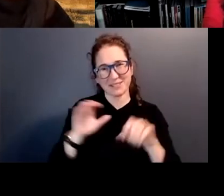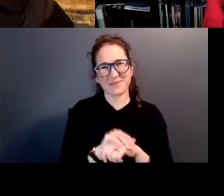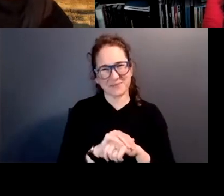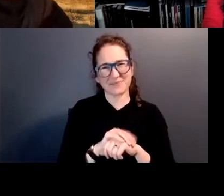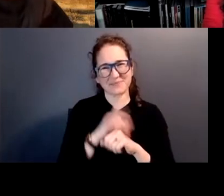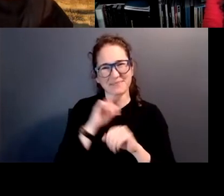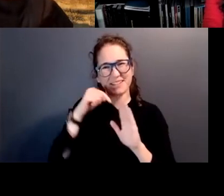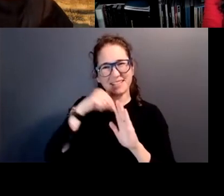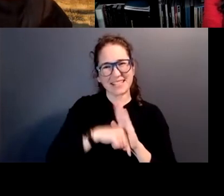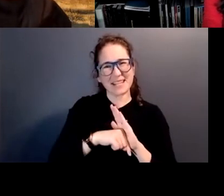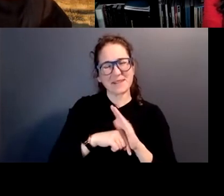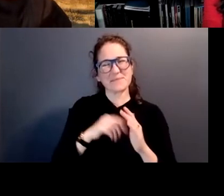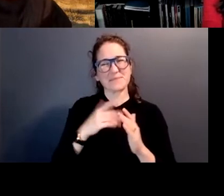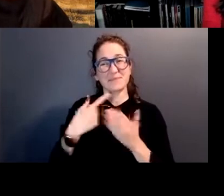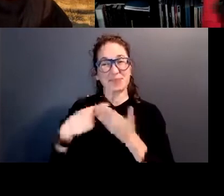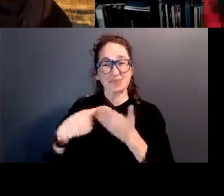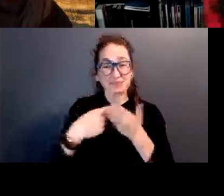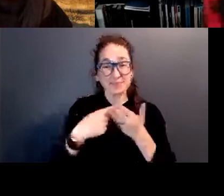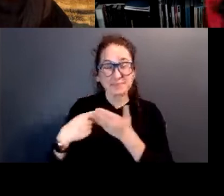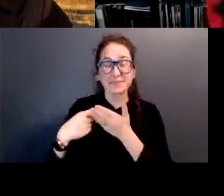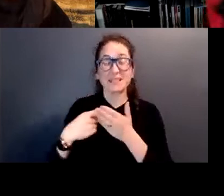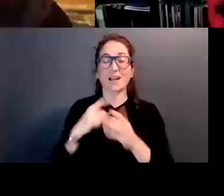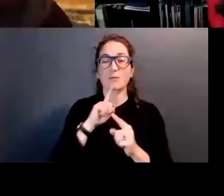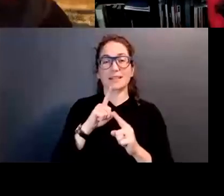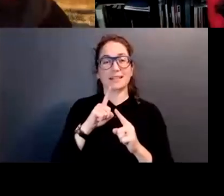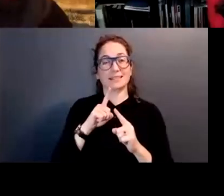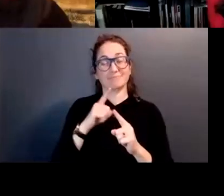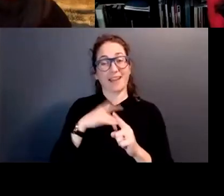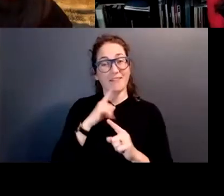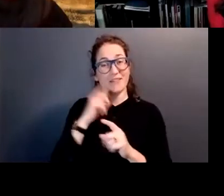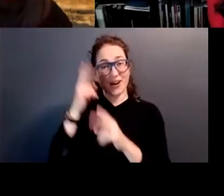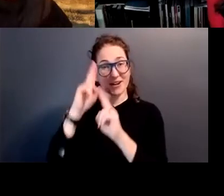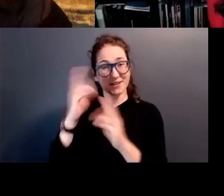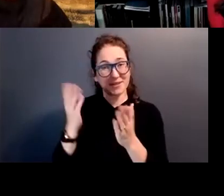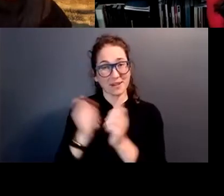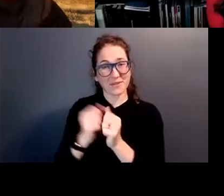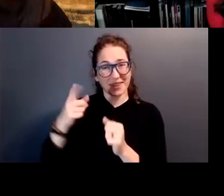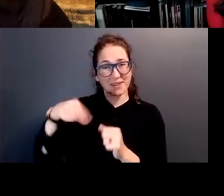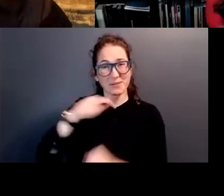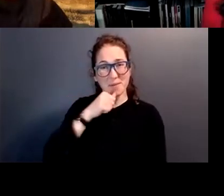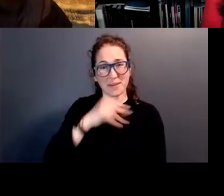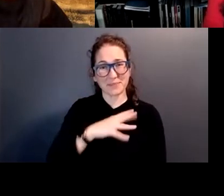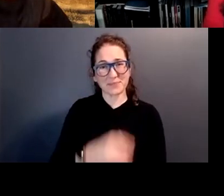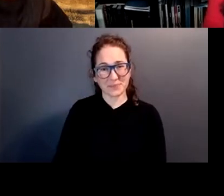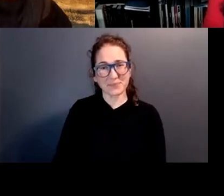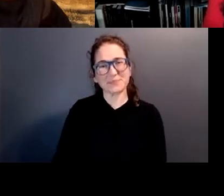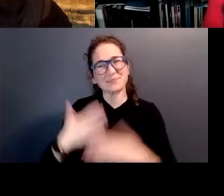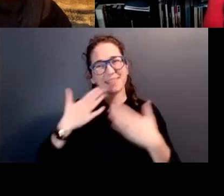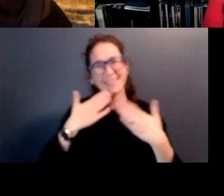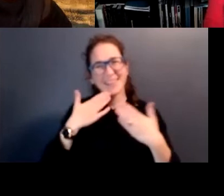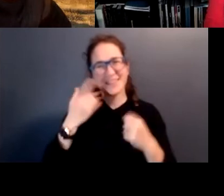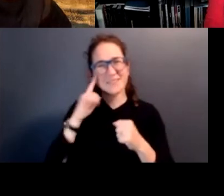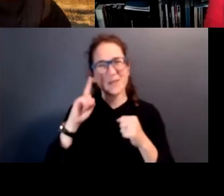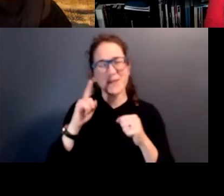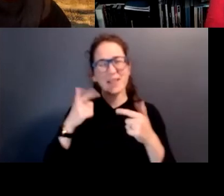conversation. And I'm so honored to be here with you women. And thank you so much for